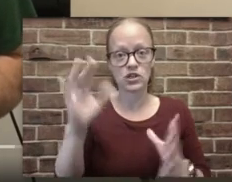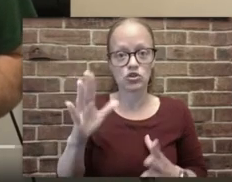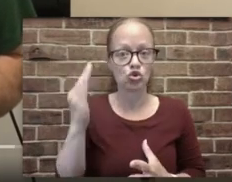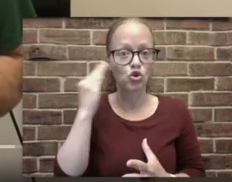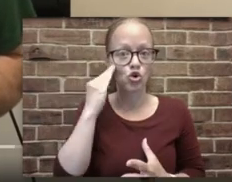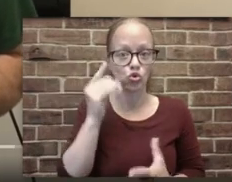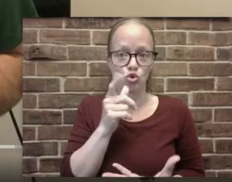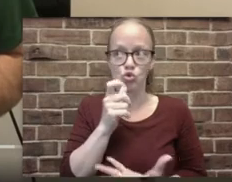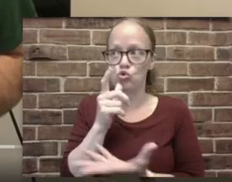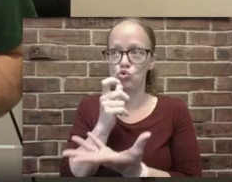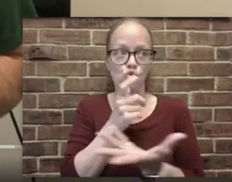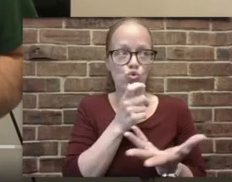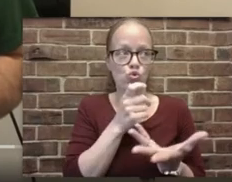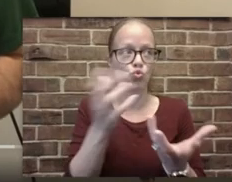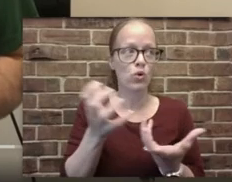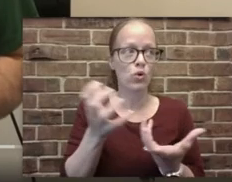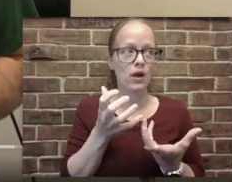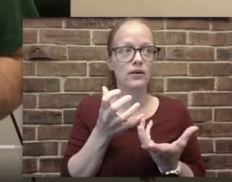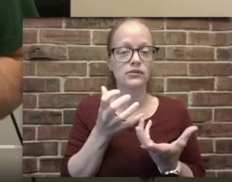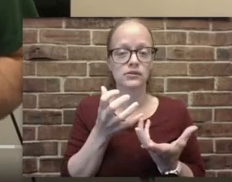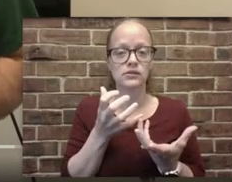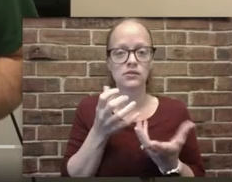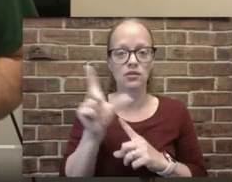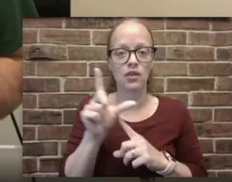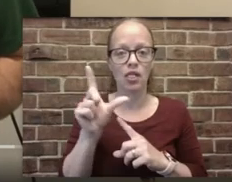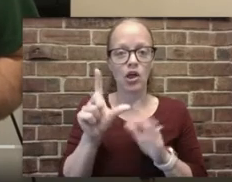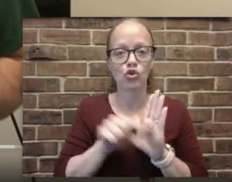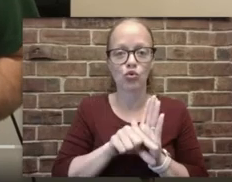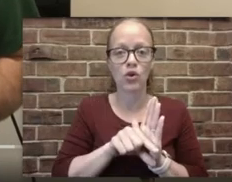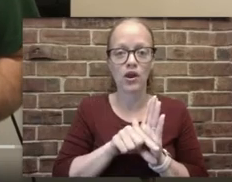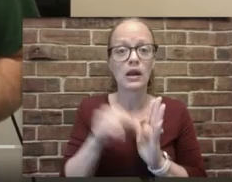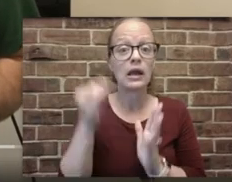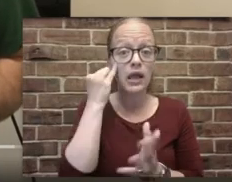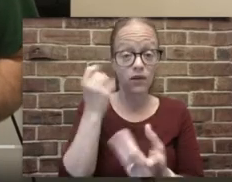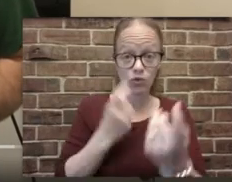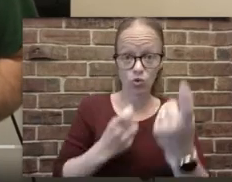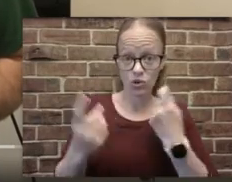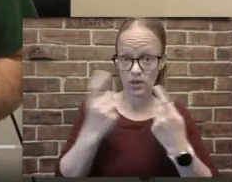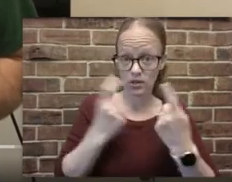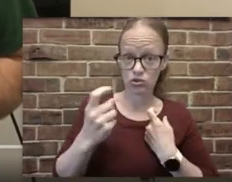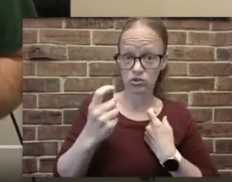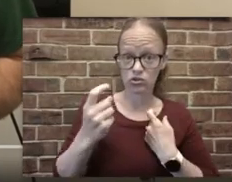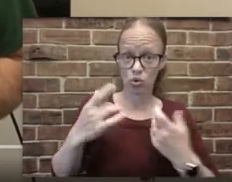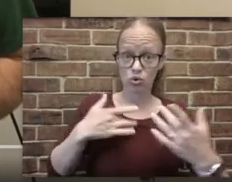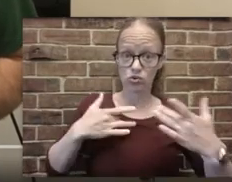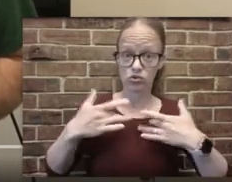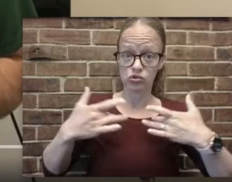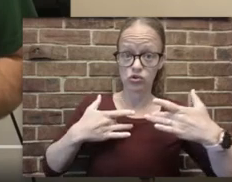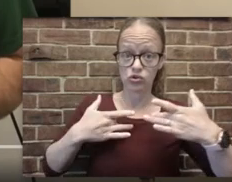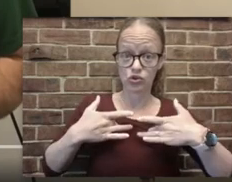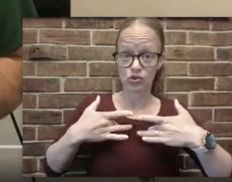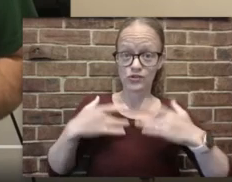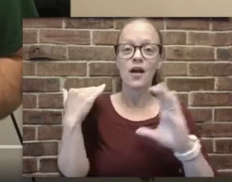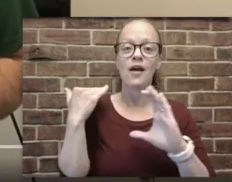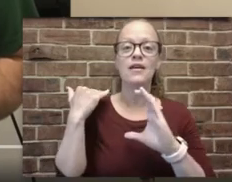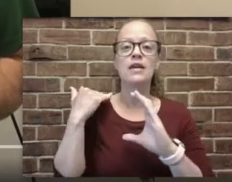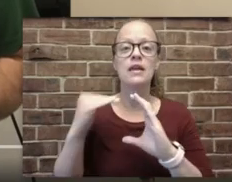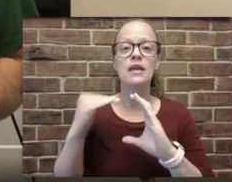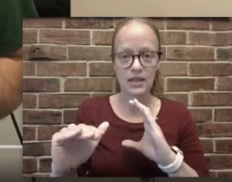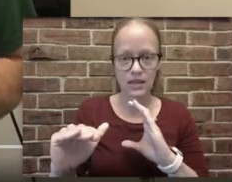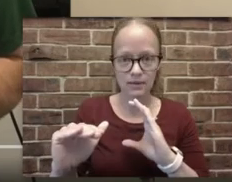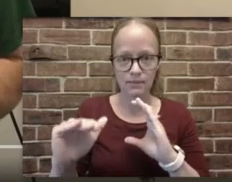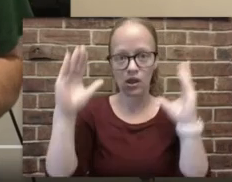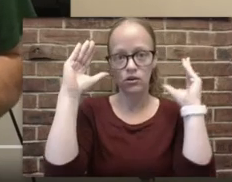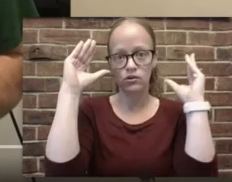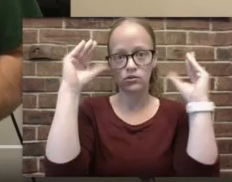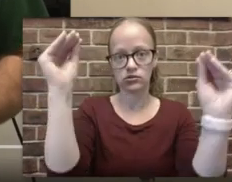That being said, if you do have questions about your grade or concerns, you should be communicating with your teachers. The sooner the better having